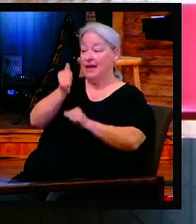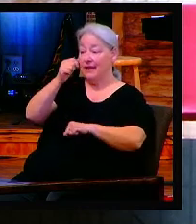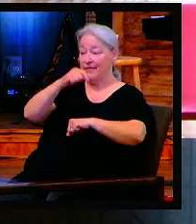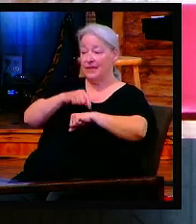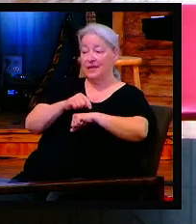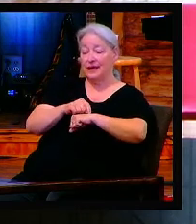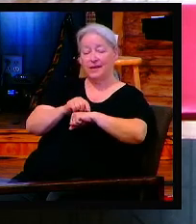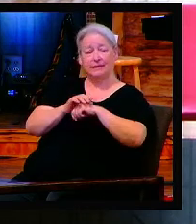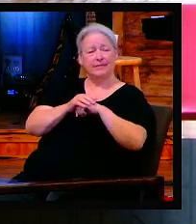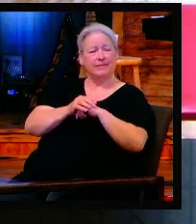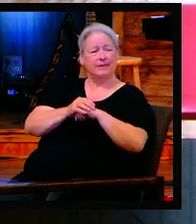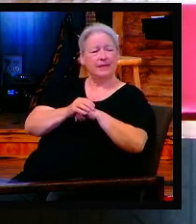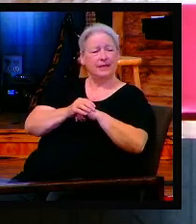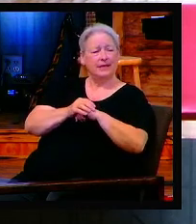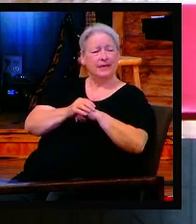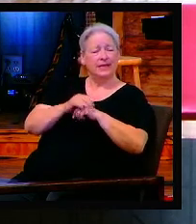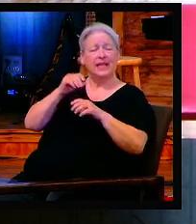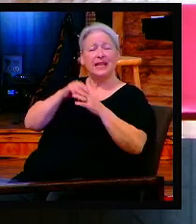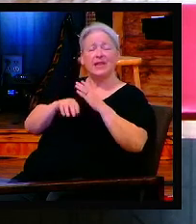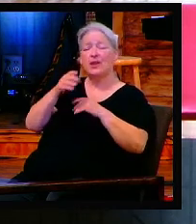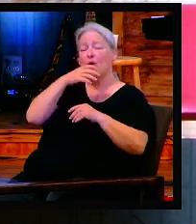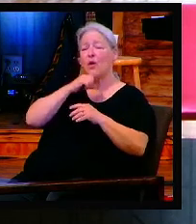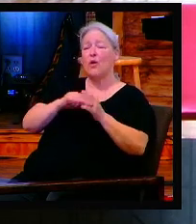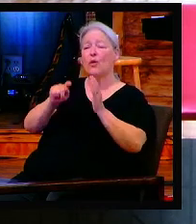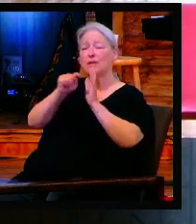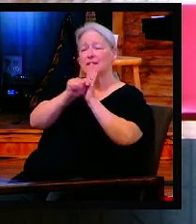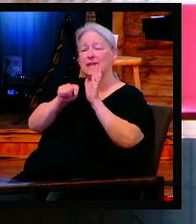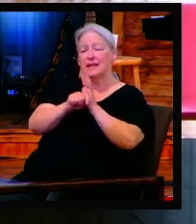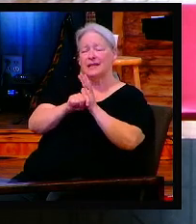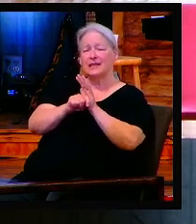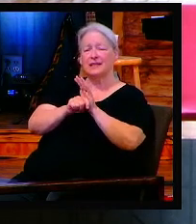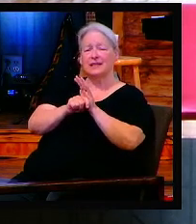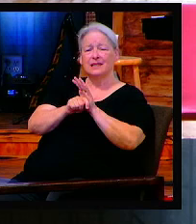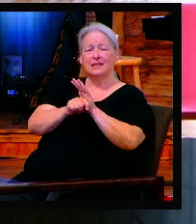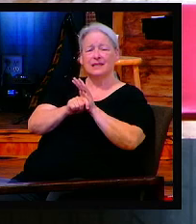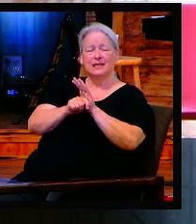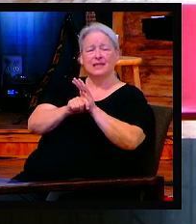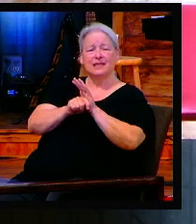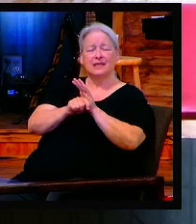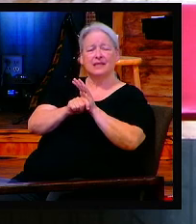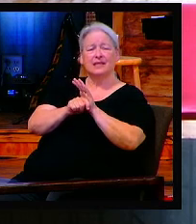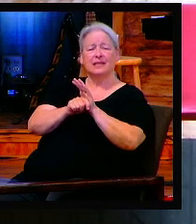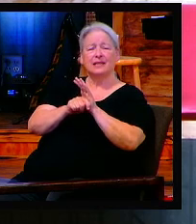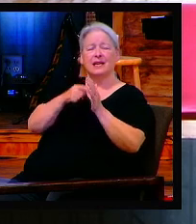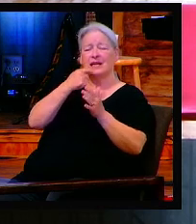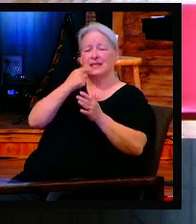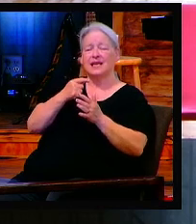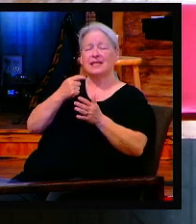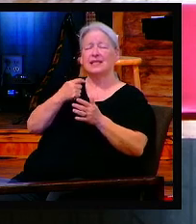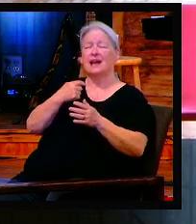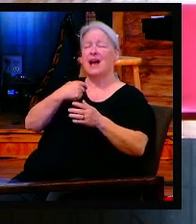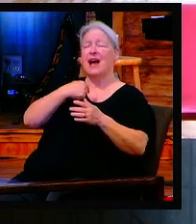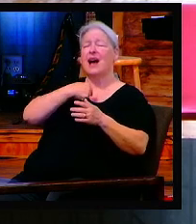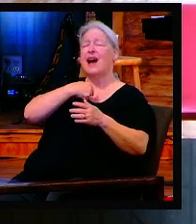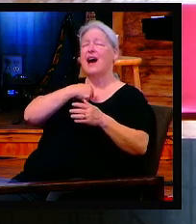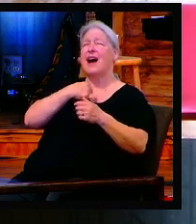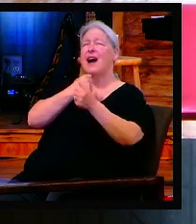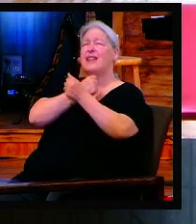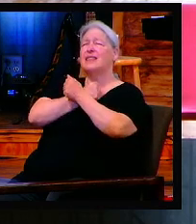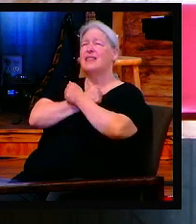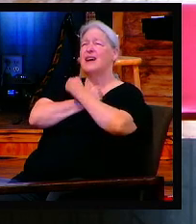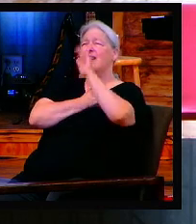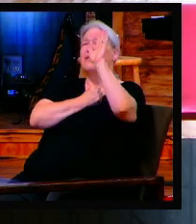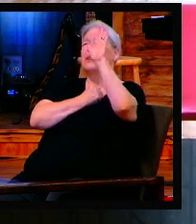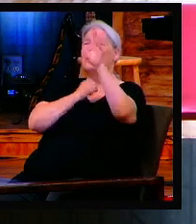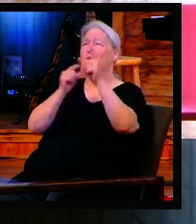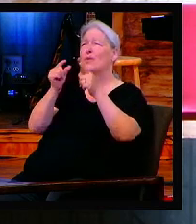I'm not sure if it's in Psalm or Job. He said, I have become to love your word more than the sustenance that I eat. Imagine that. You can get to